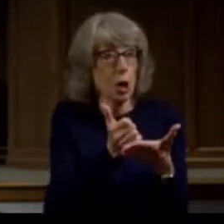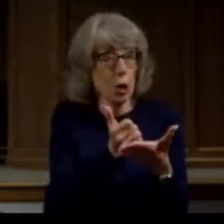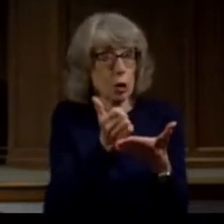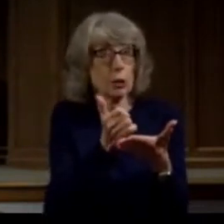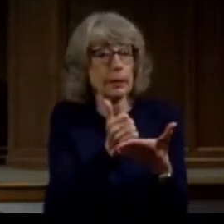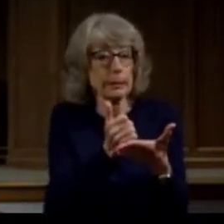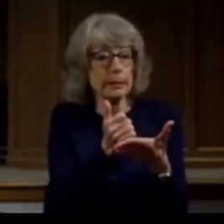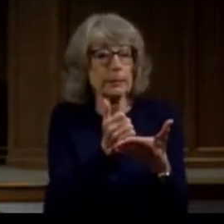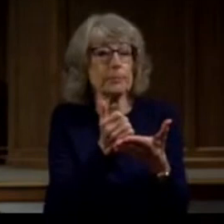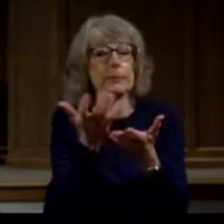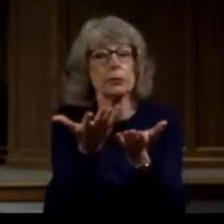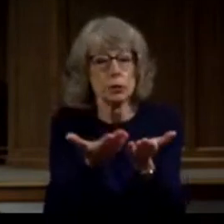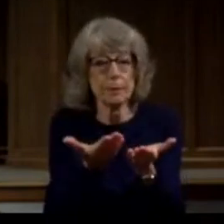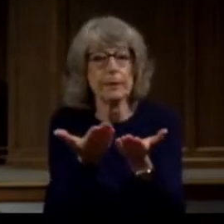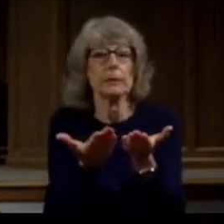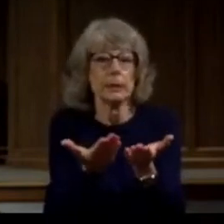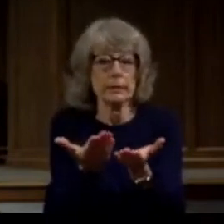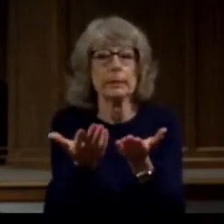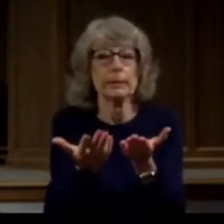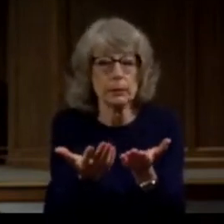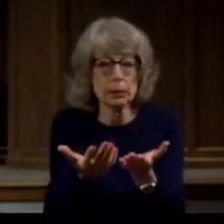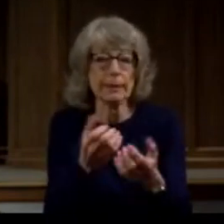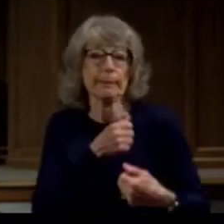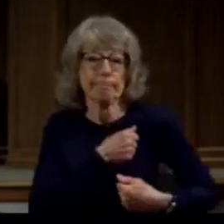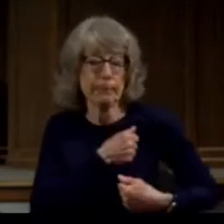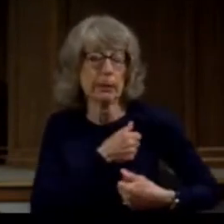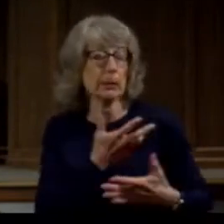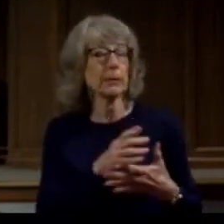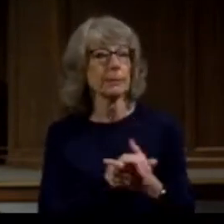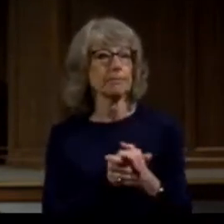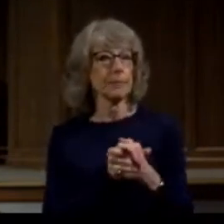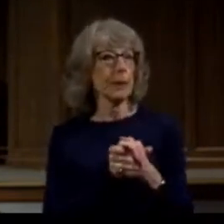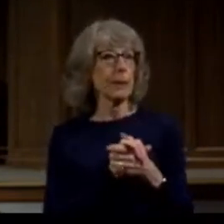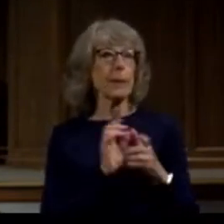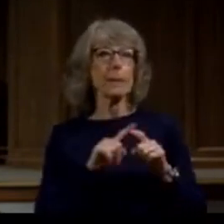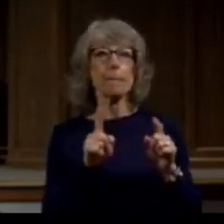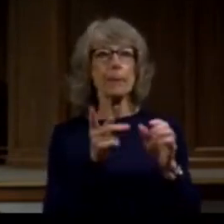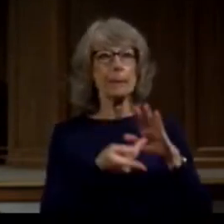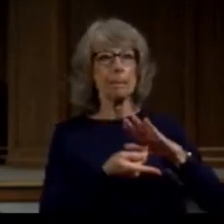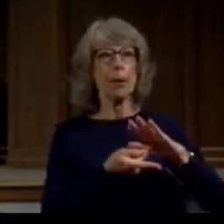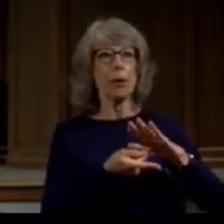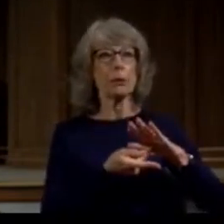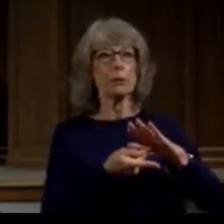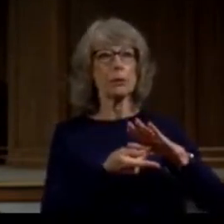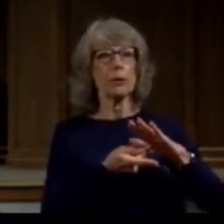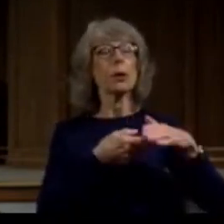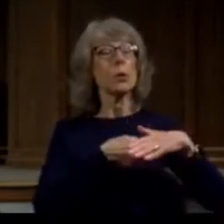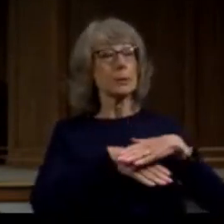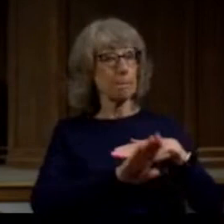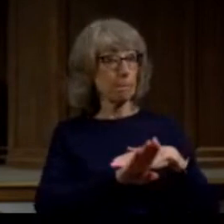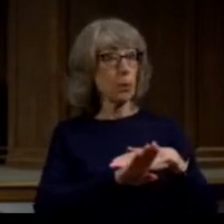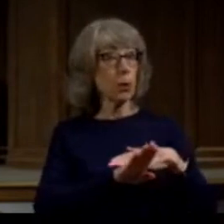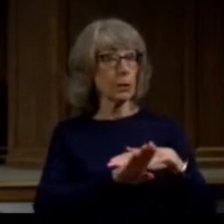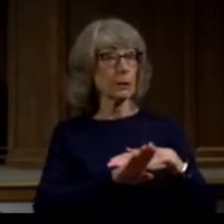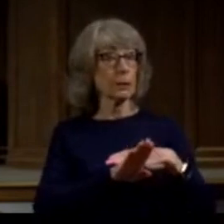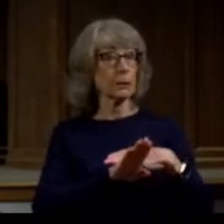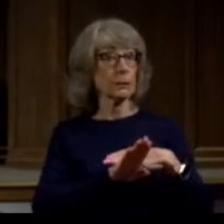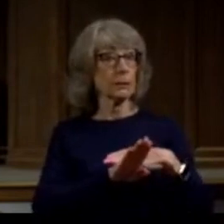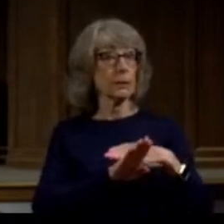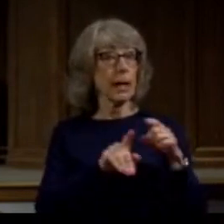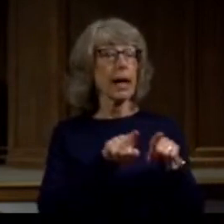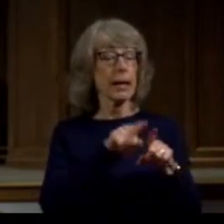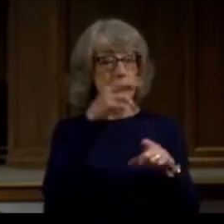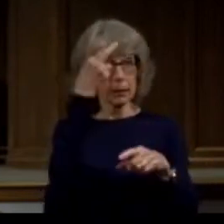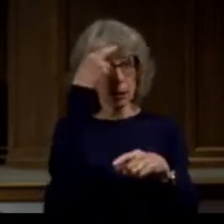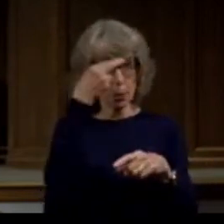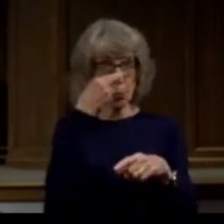years of service in the military. Paul was born into it, so he's a Roman citizen. Number